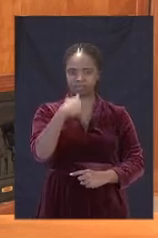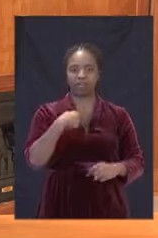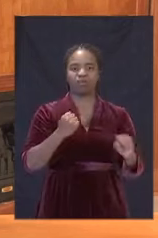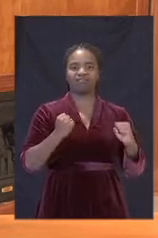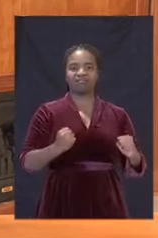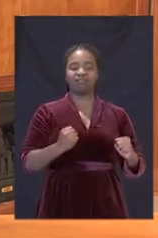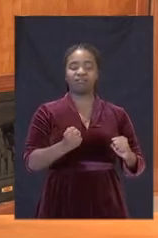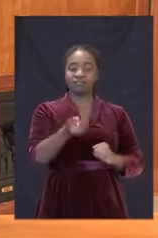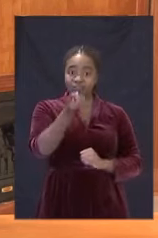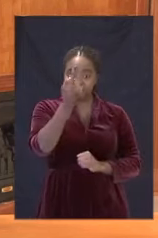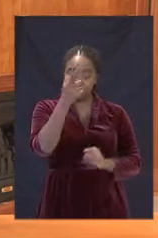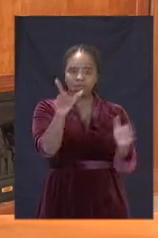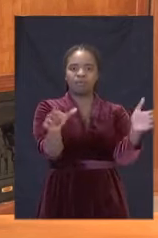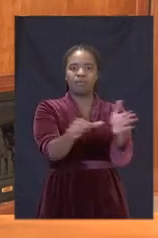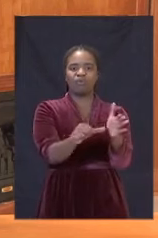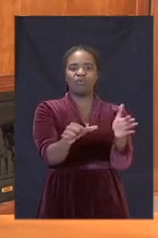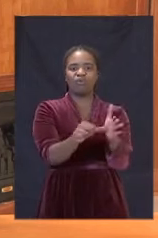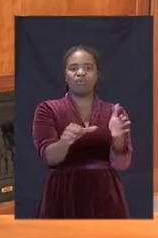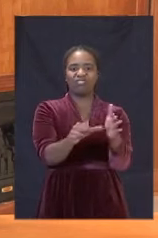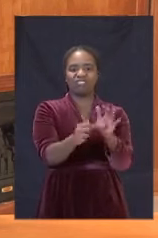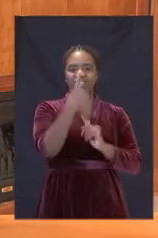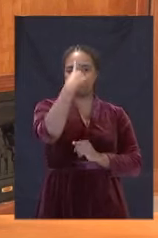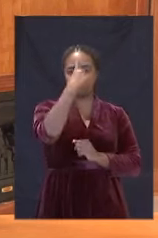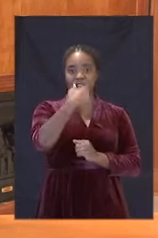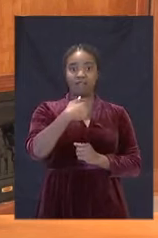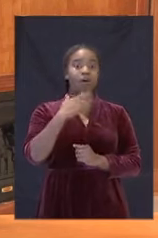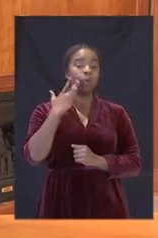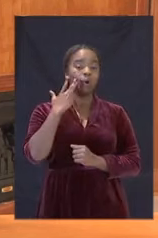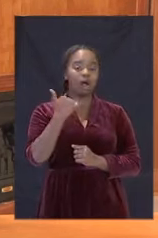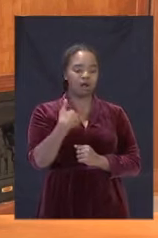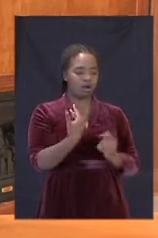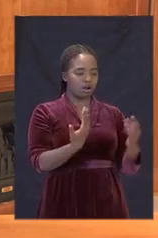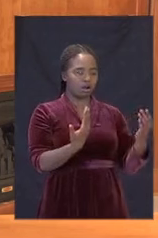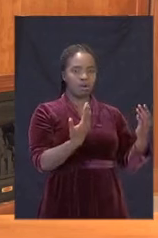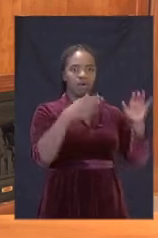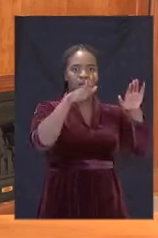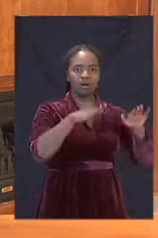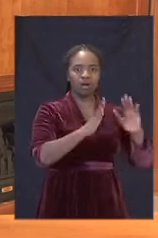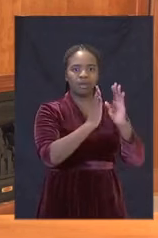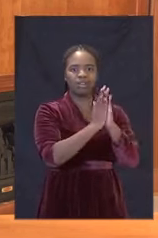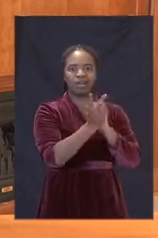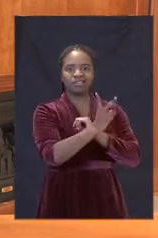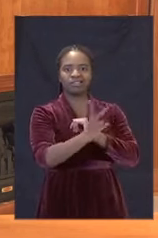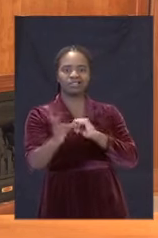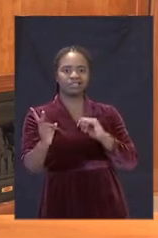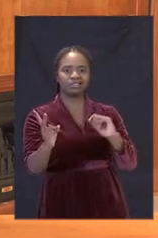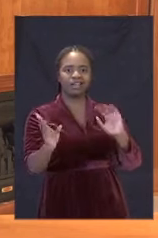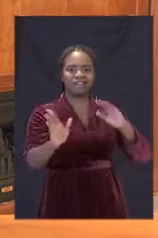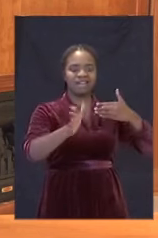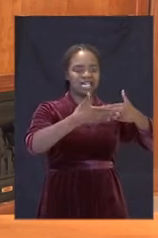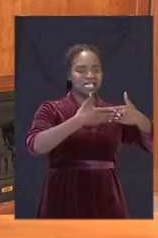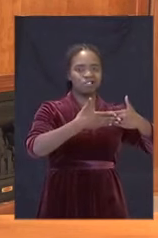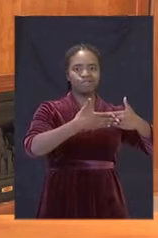the great importance that the closure of places of worship have had on members of the